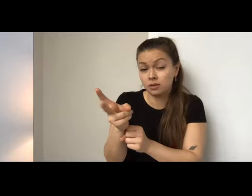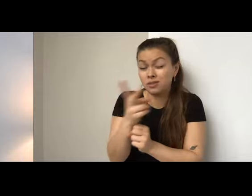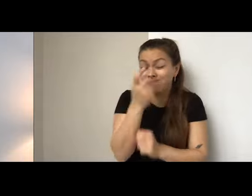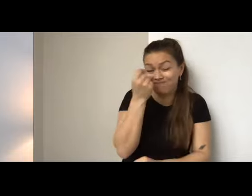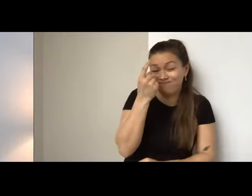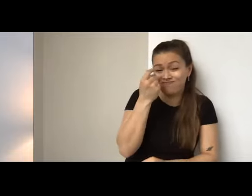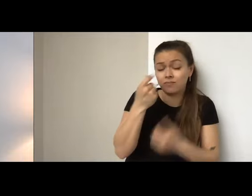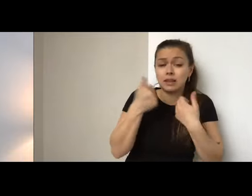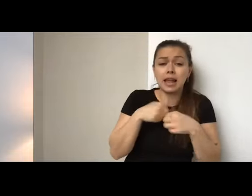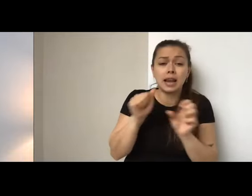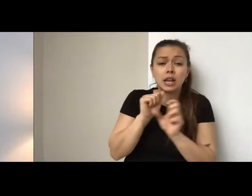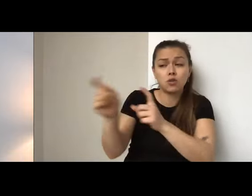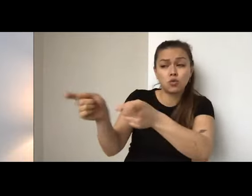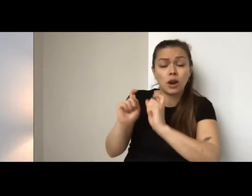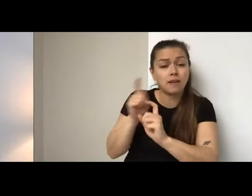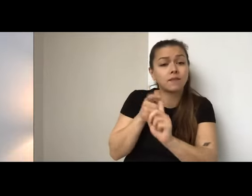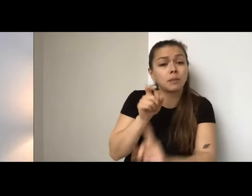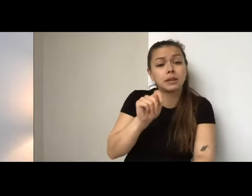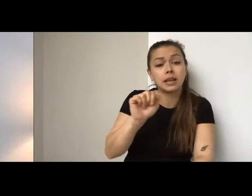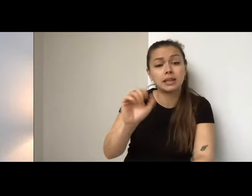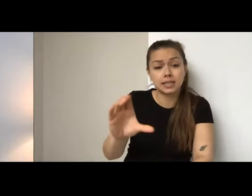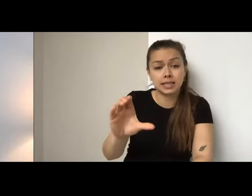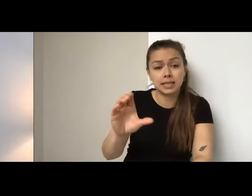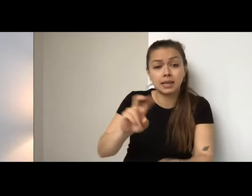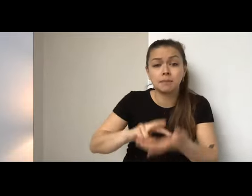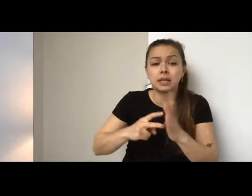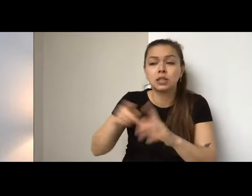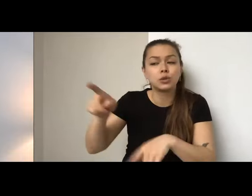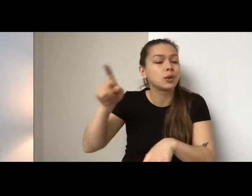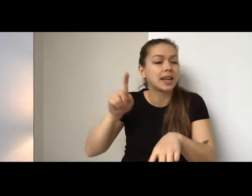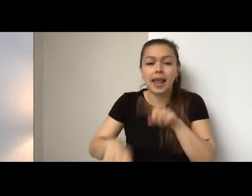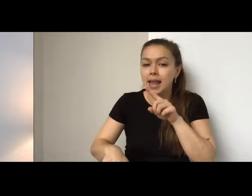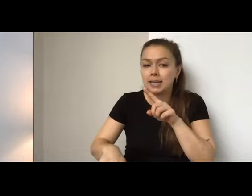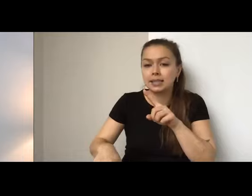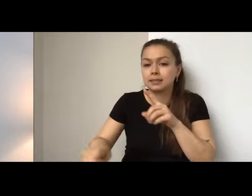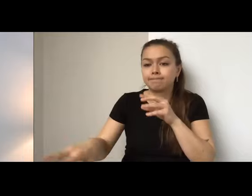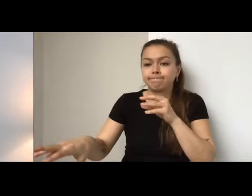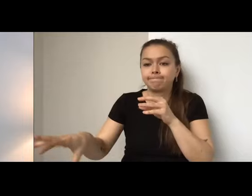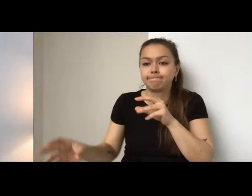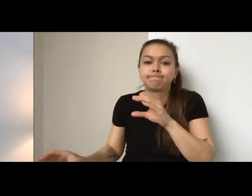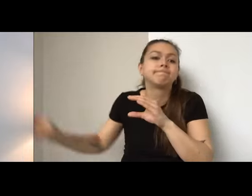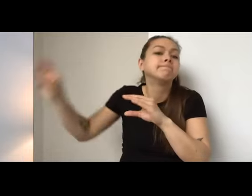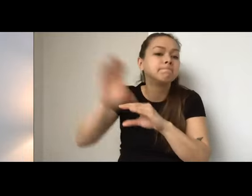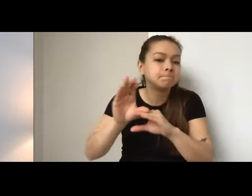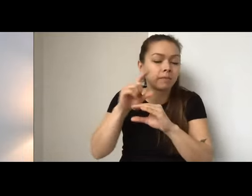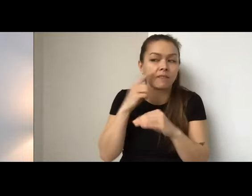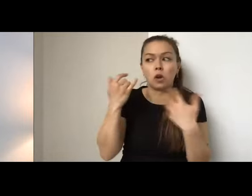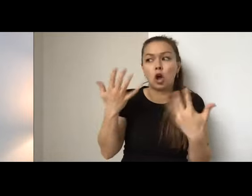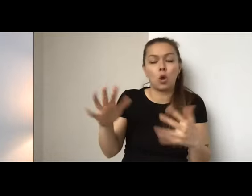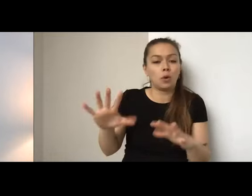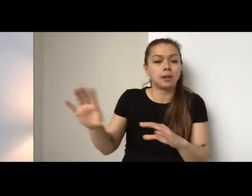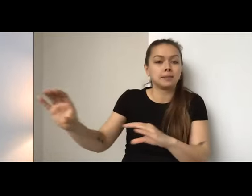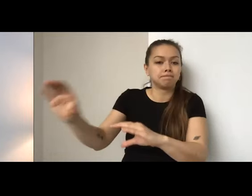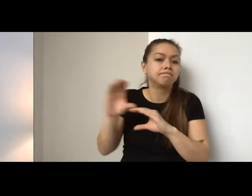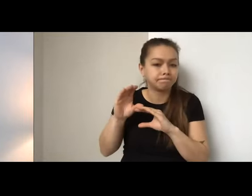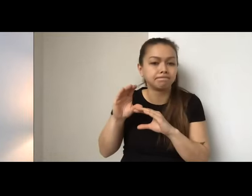not eligible to receive additional funding for a grant that's already been funded. So, um, you know, you mentioned in your